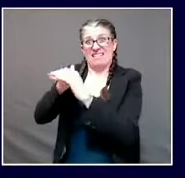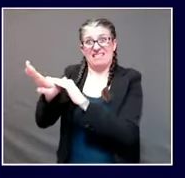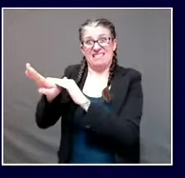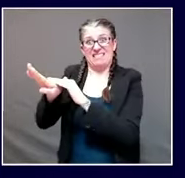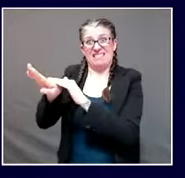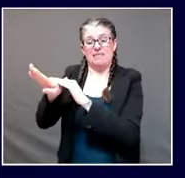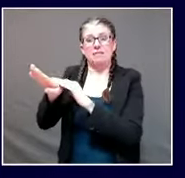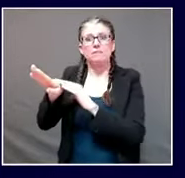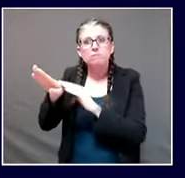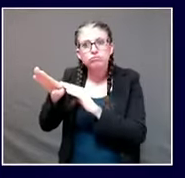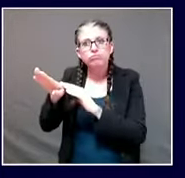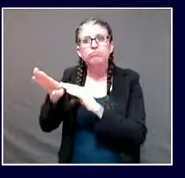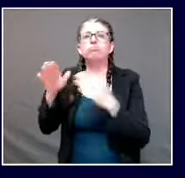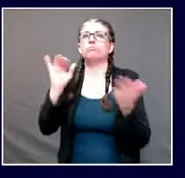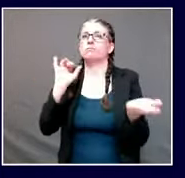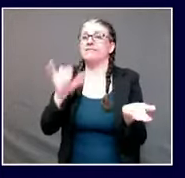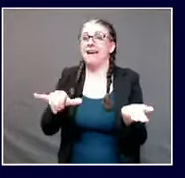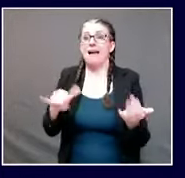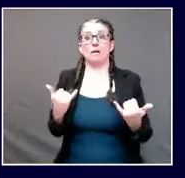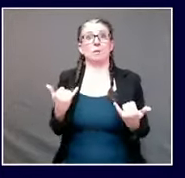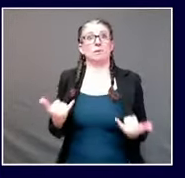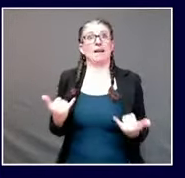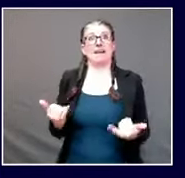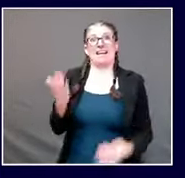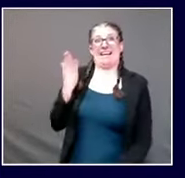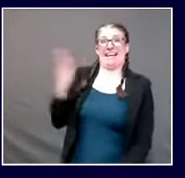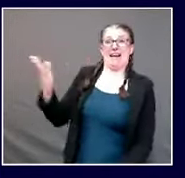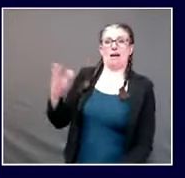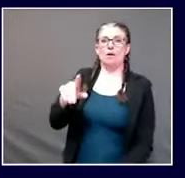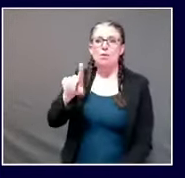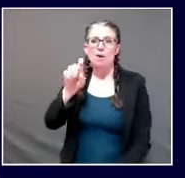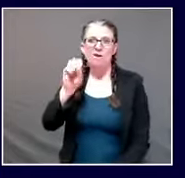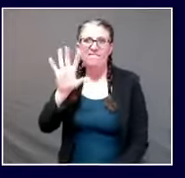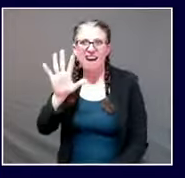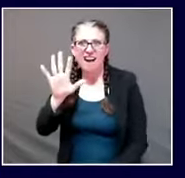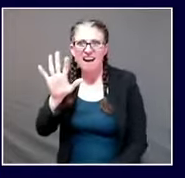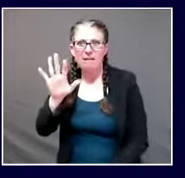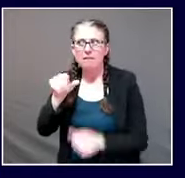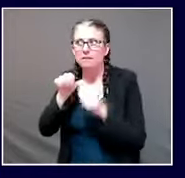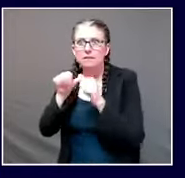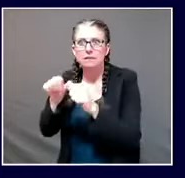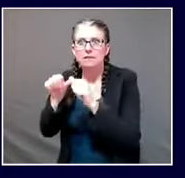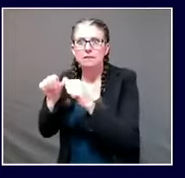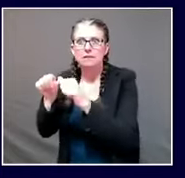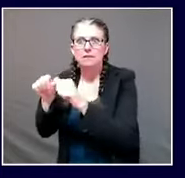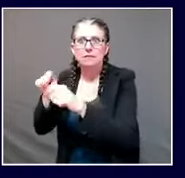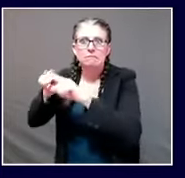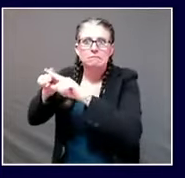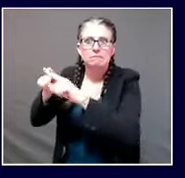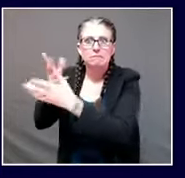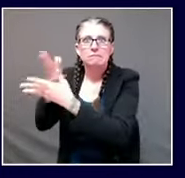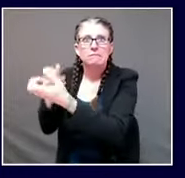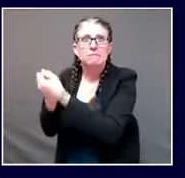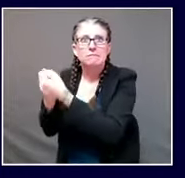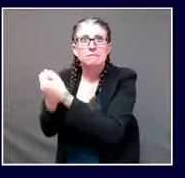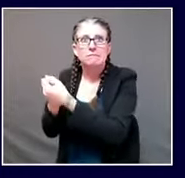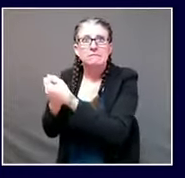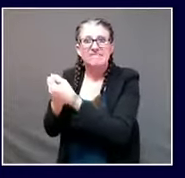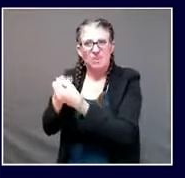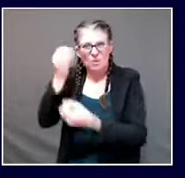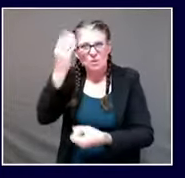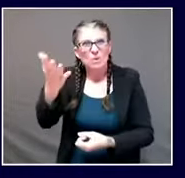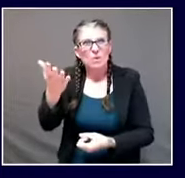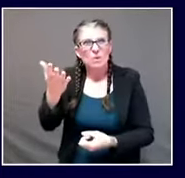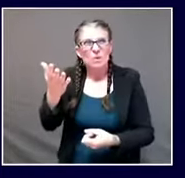105 people are hospitalized with COVID-19 this holiday week alone. Of those